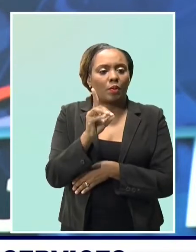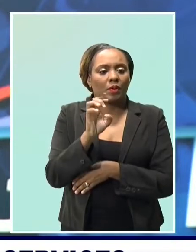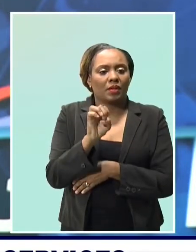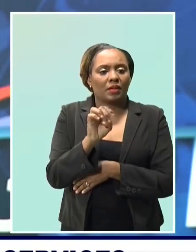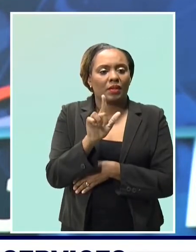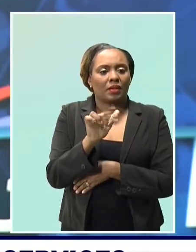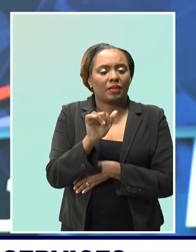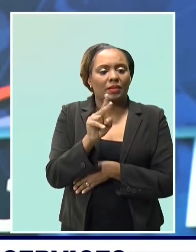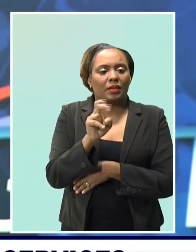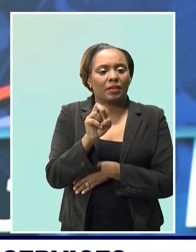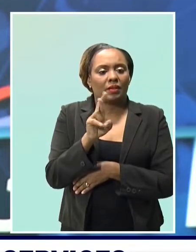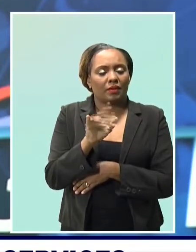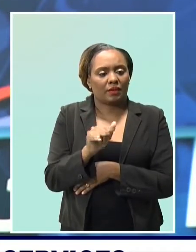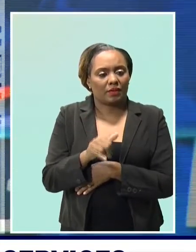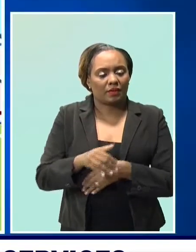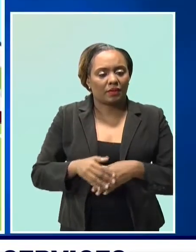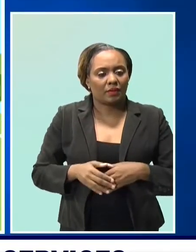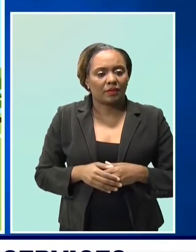reports.